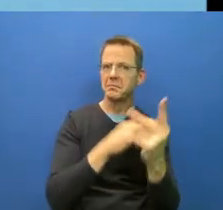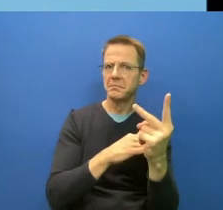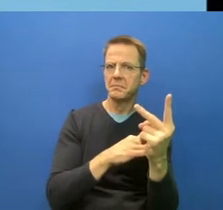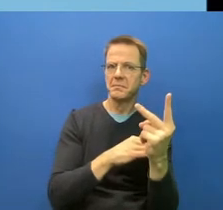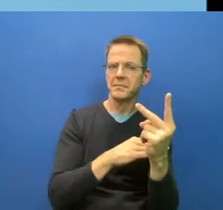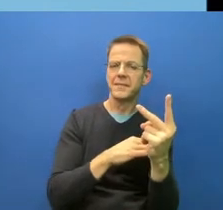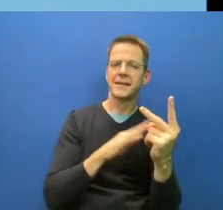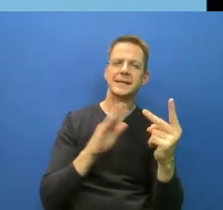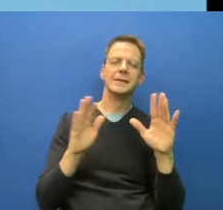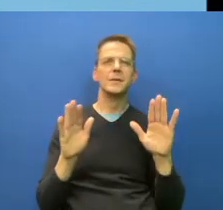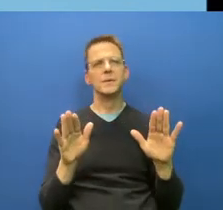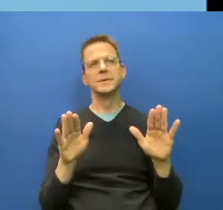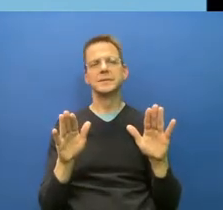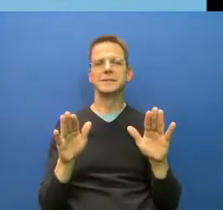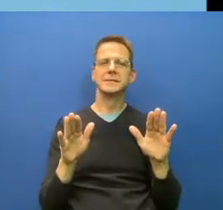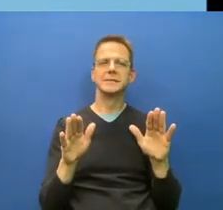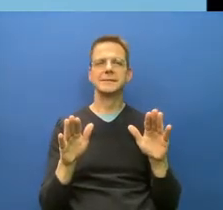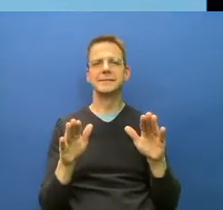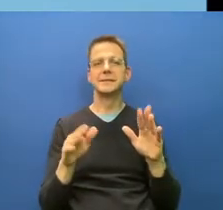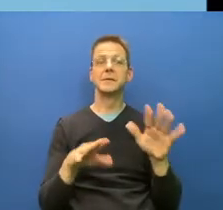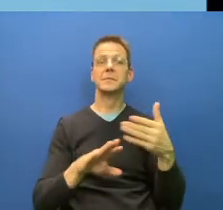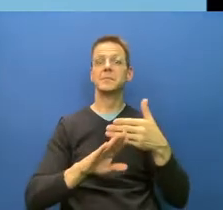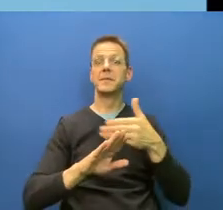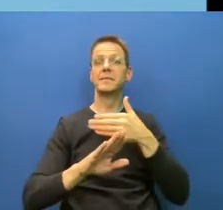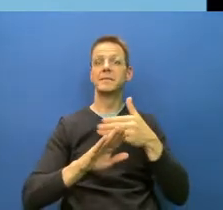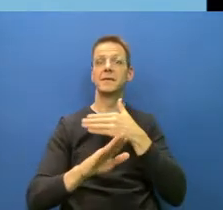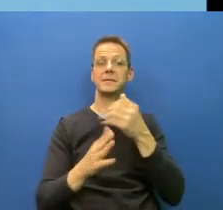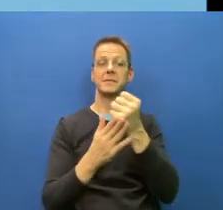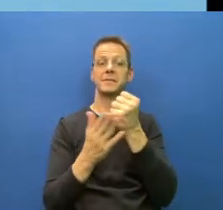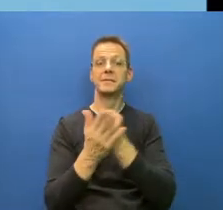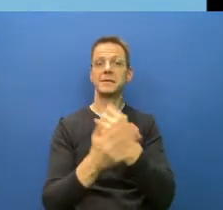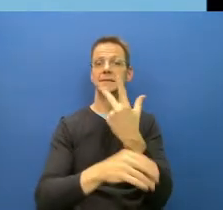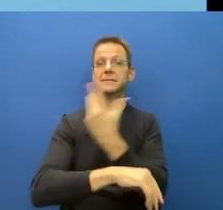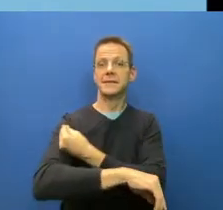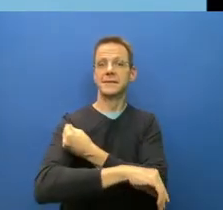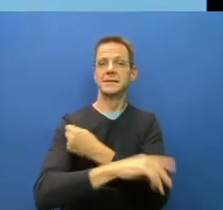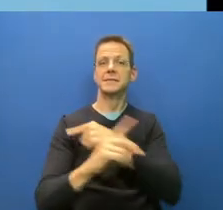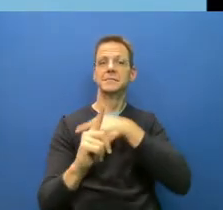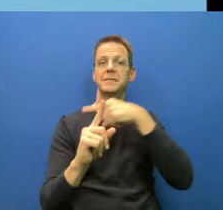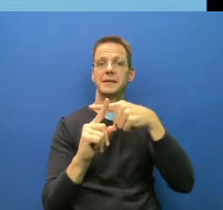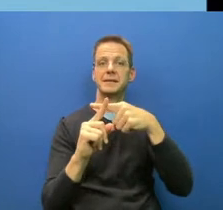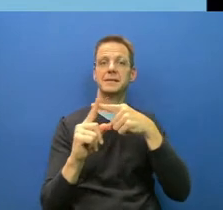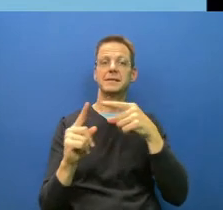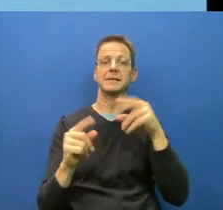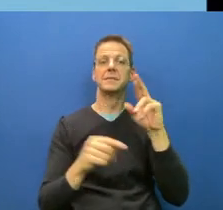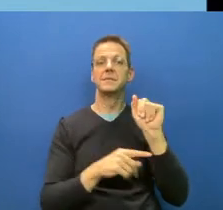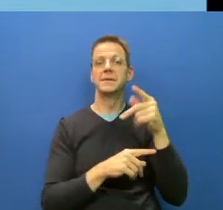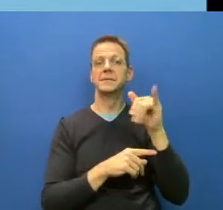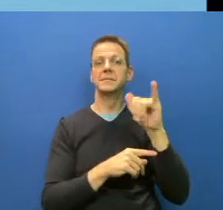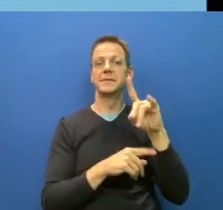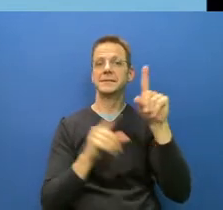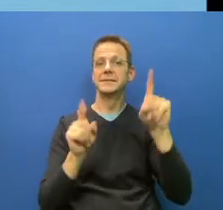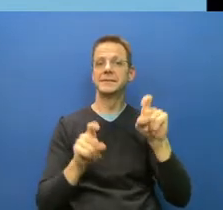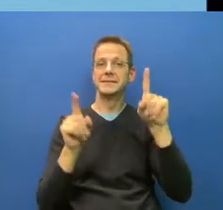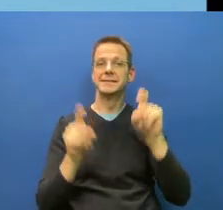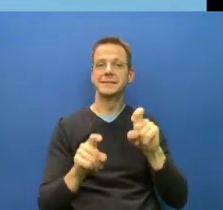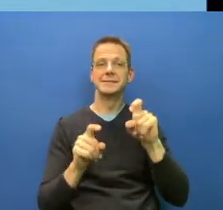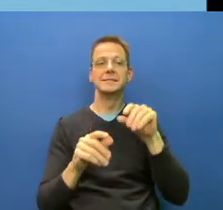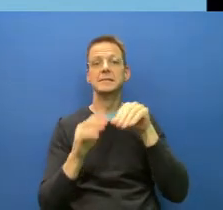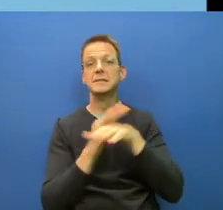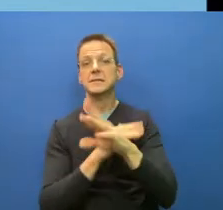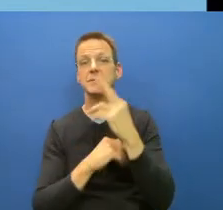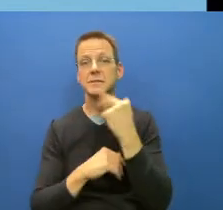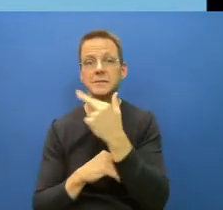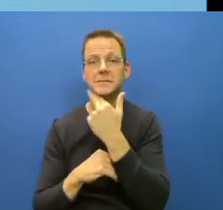rapid tests, because before going to restaurants or theatres, also at work, sometimes three times a week, everybody doesn't matter if they are vaccinated